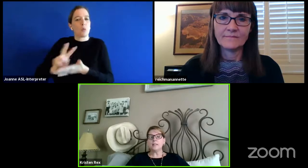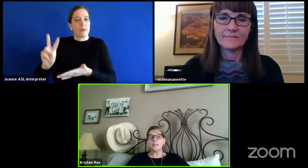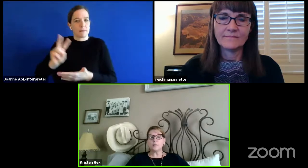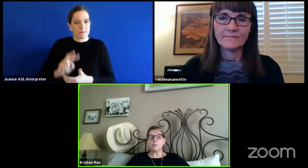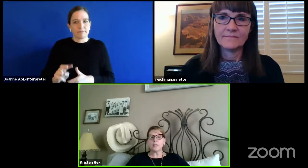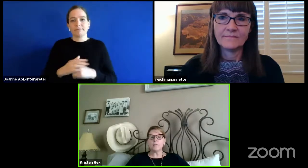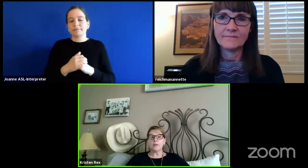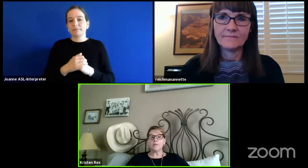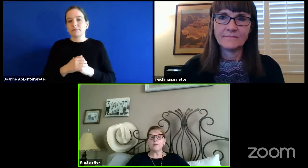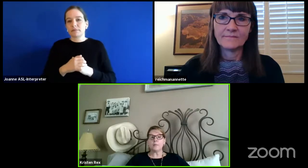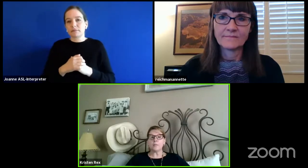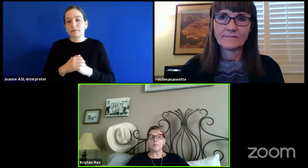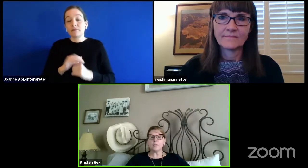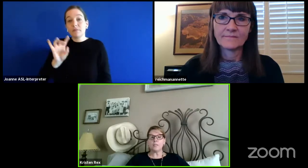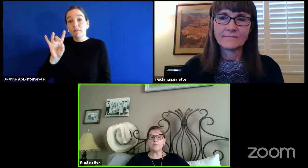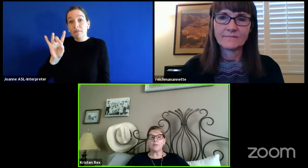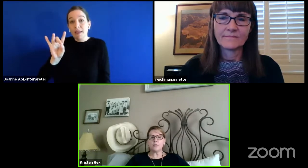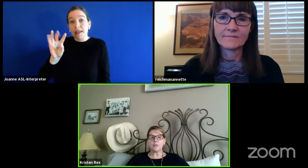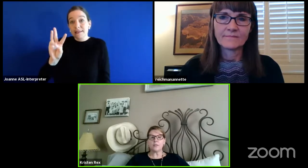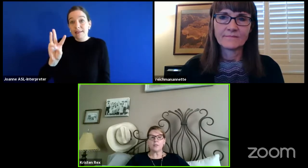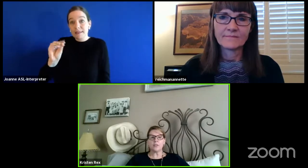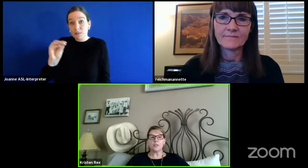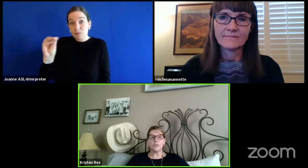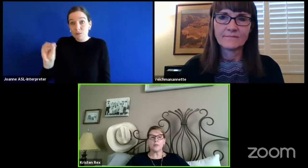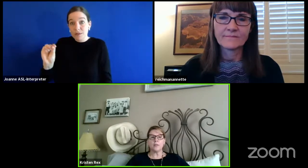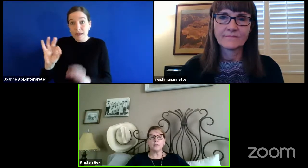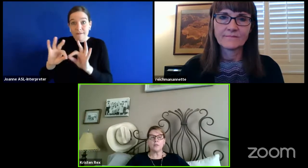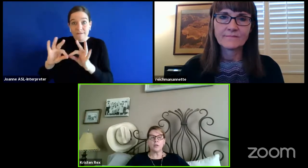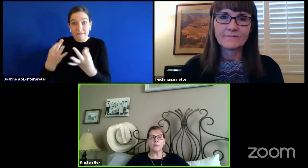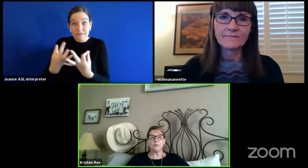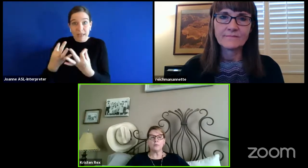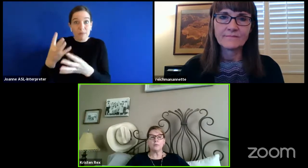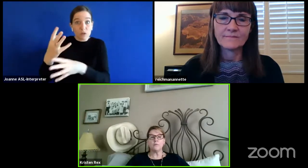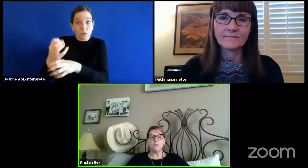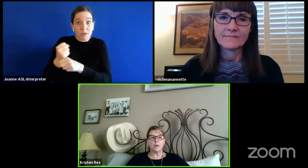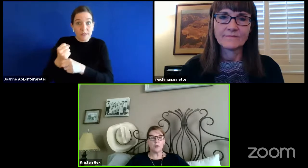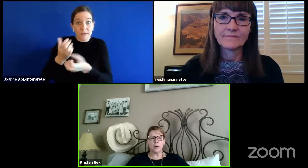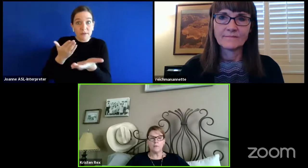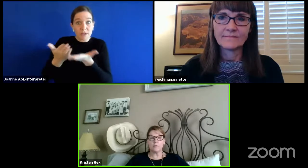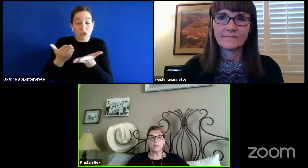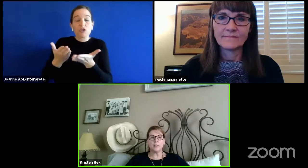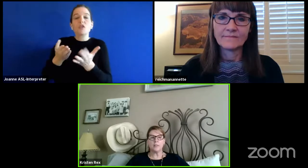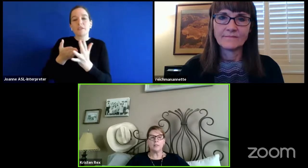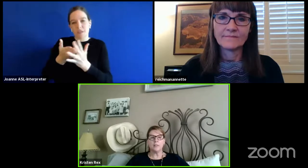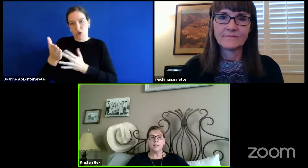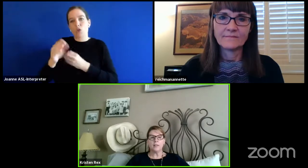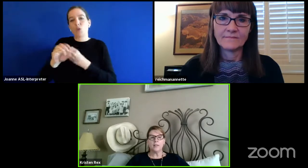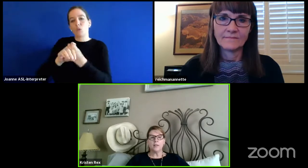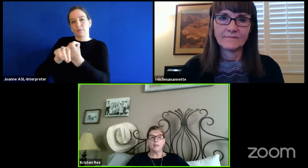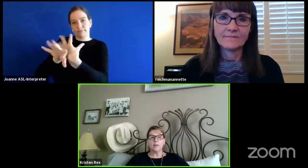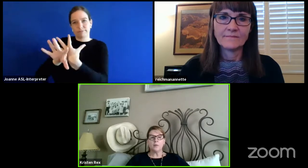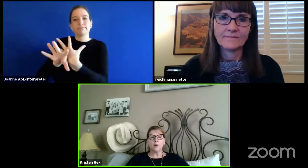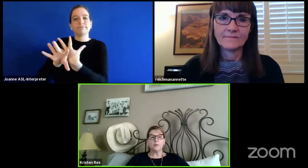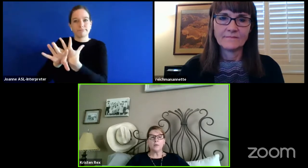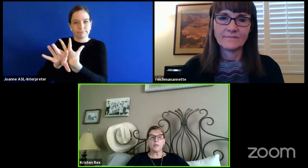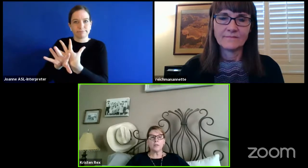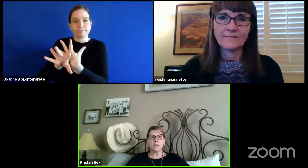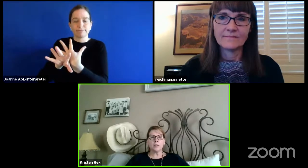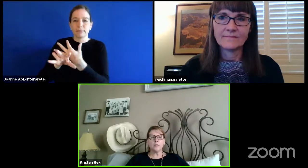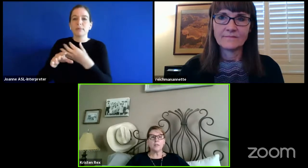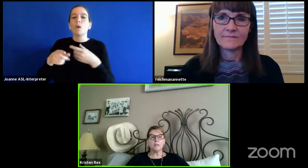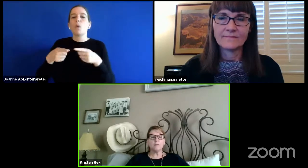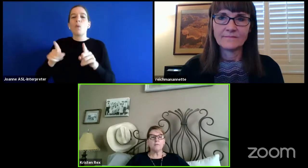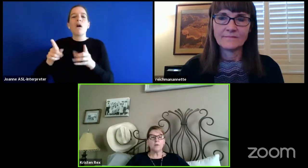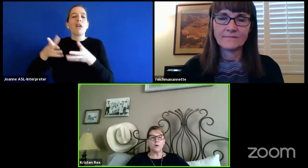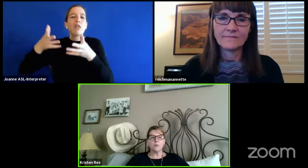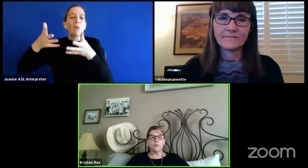86% of our families receiving services are doing so through video conferencing, while the rest